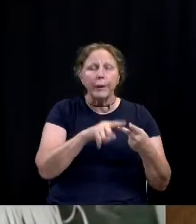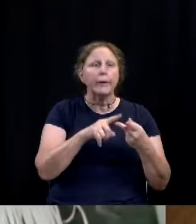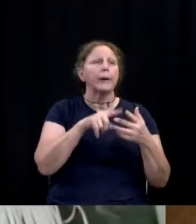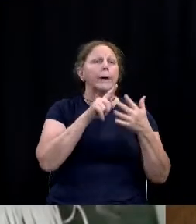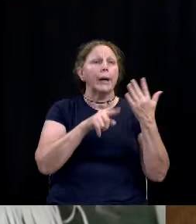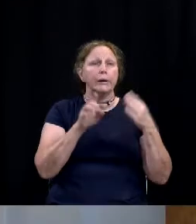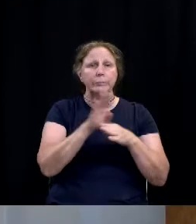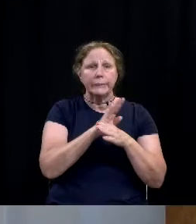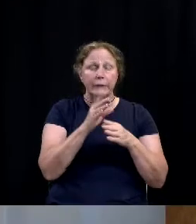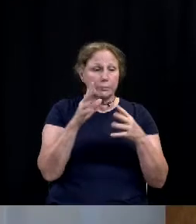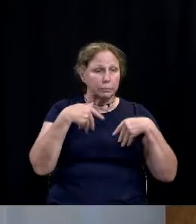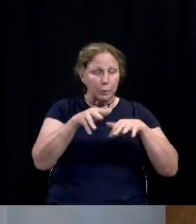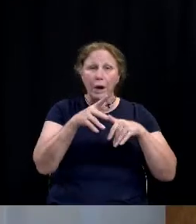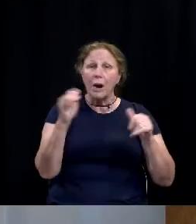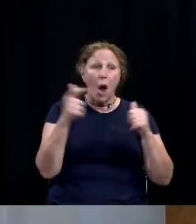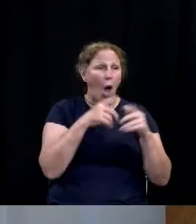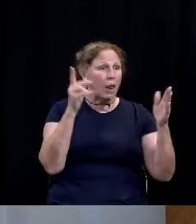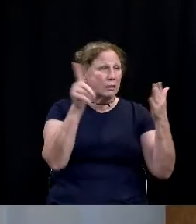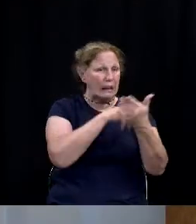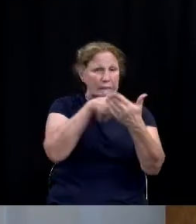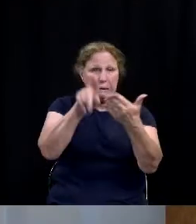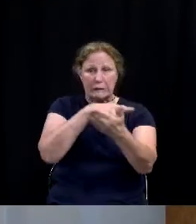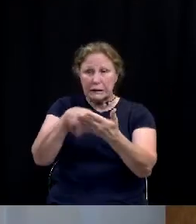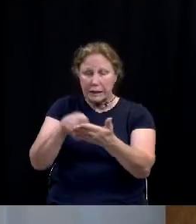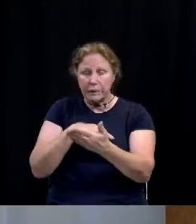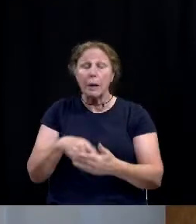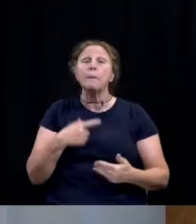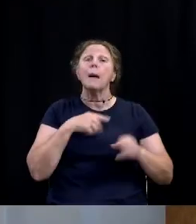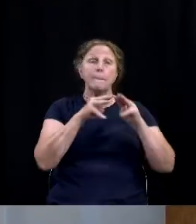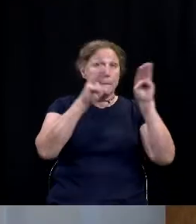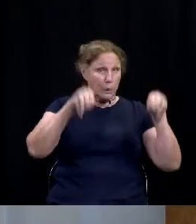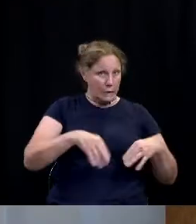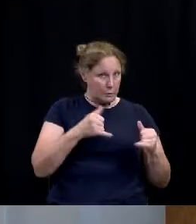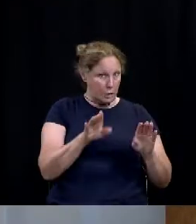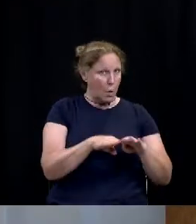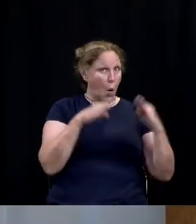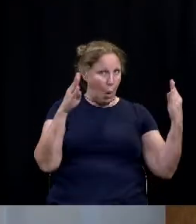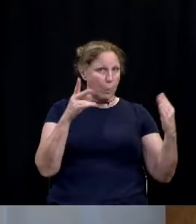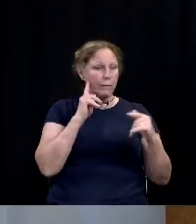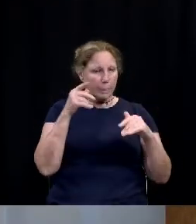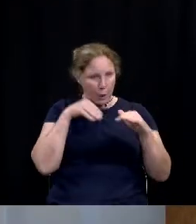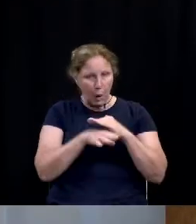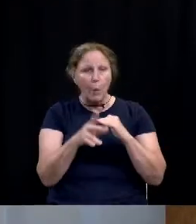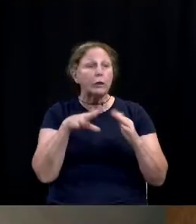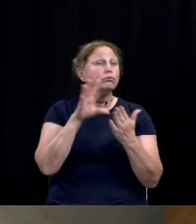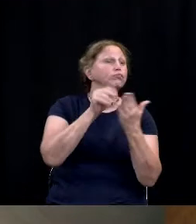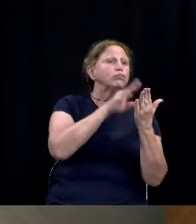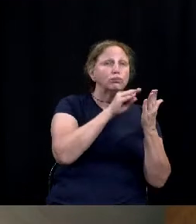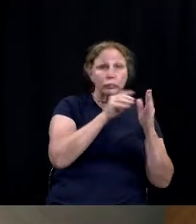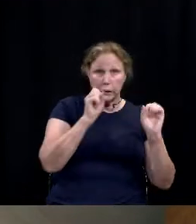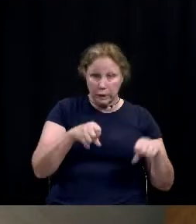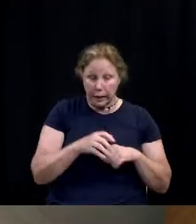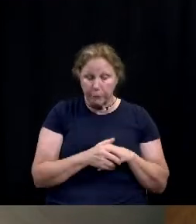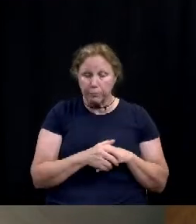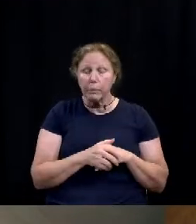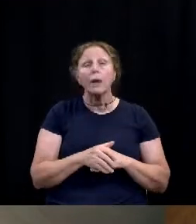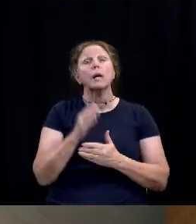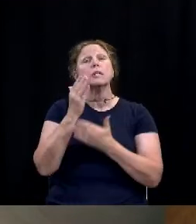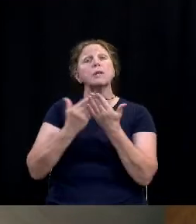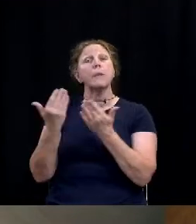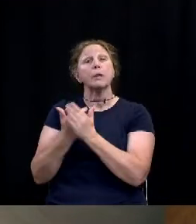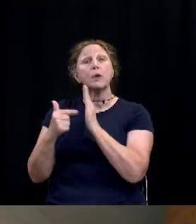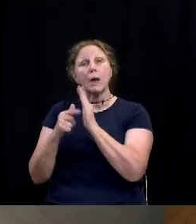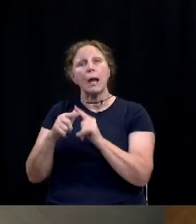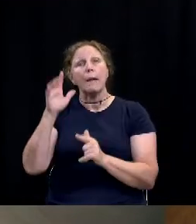Parade, all of our area museums are open and providing educational experiences for people of all ages. Some with new exhibits like